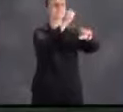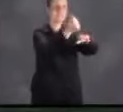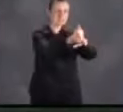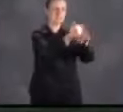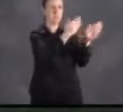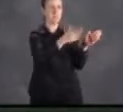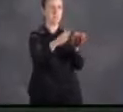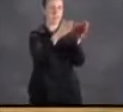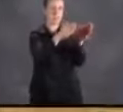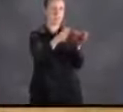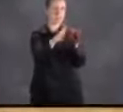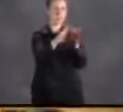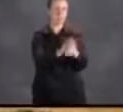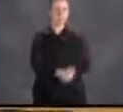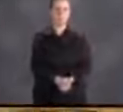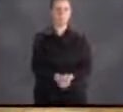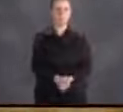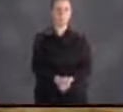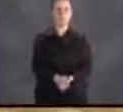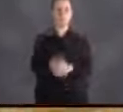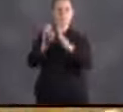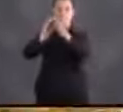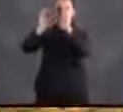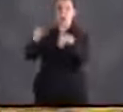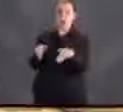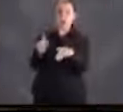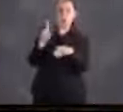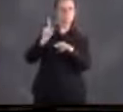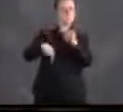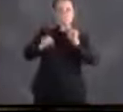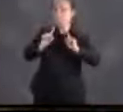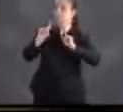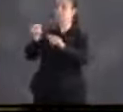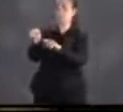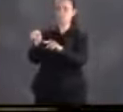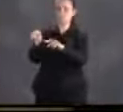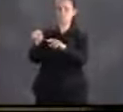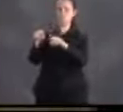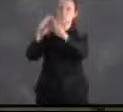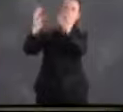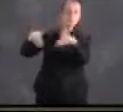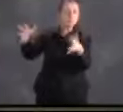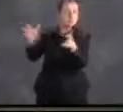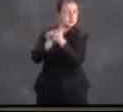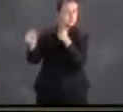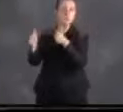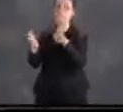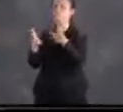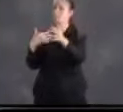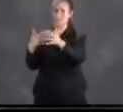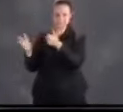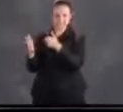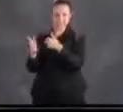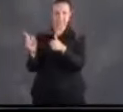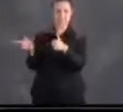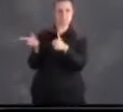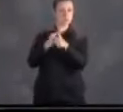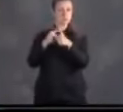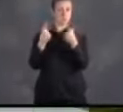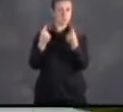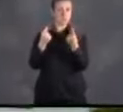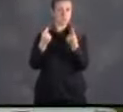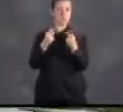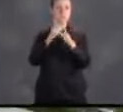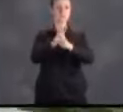your company to create one. If you can't get to your house, or if it is destroyed, the first priority